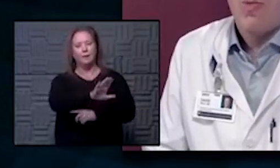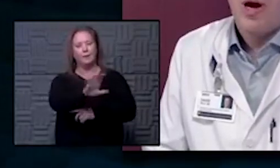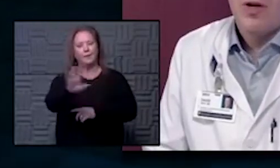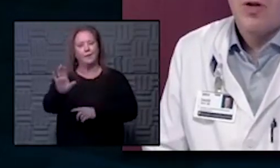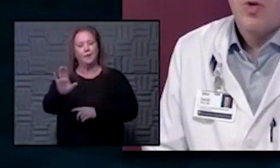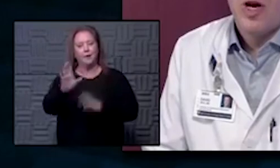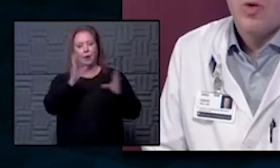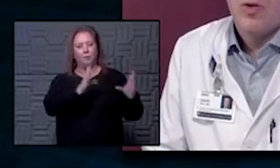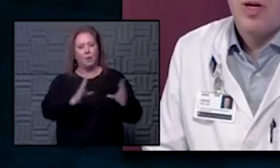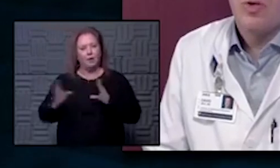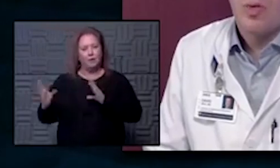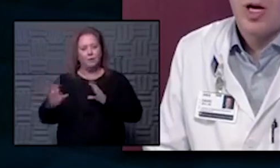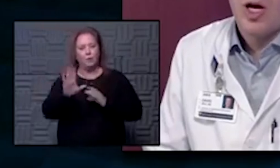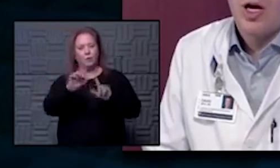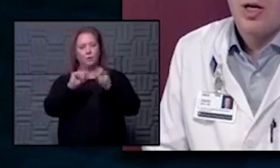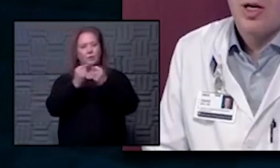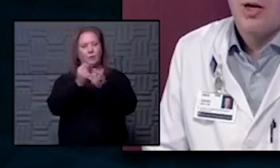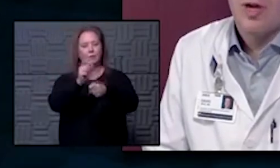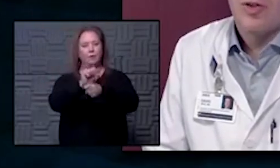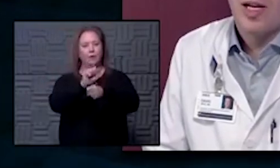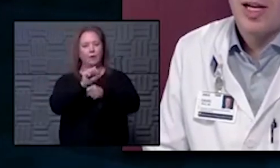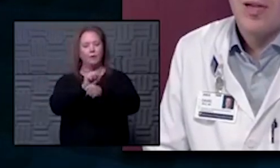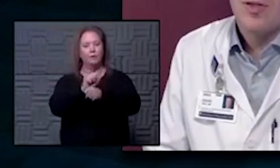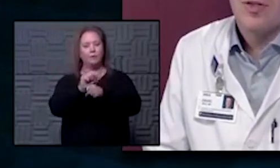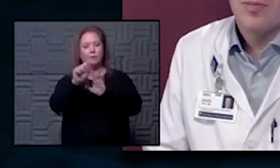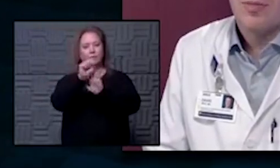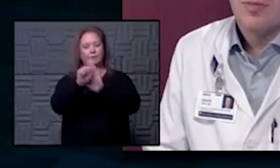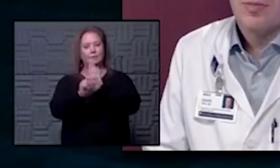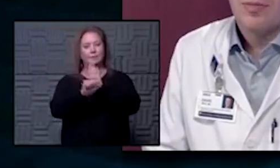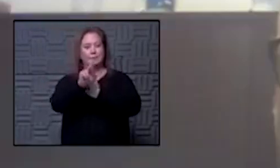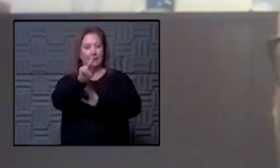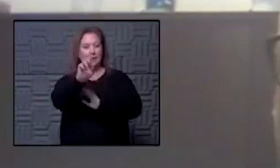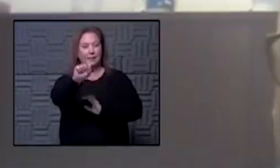we are preparing to do what your team is working on across the state of Kansas